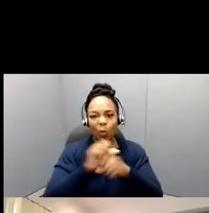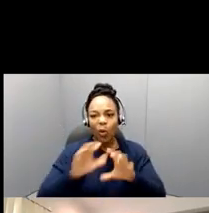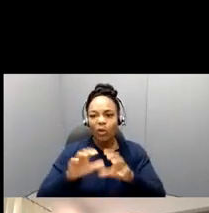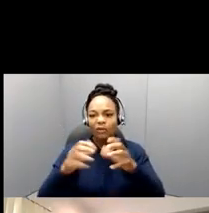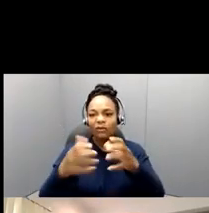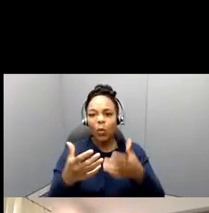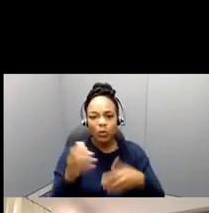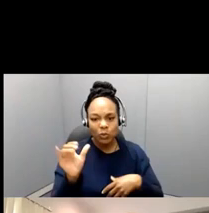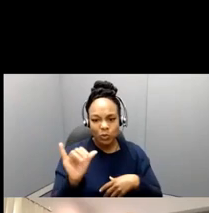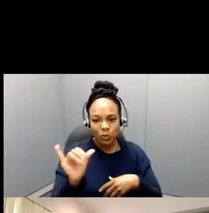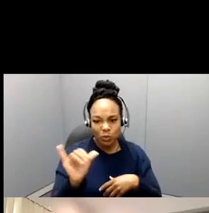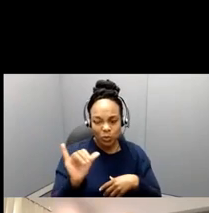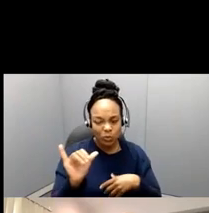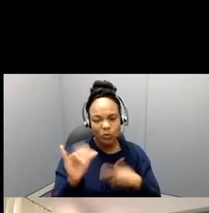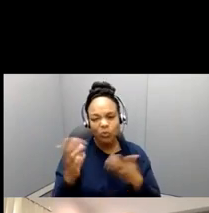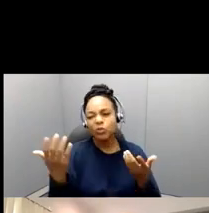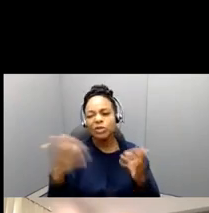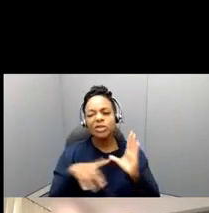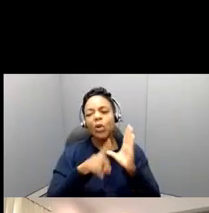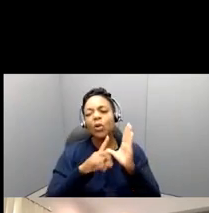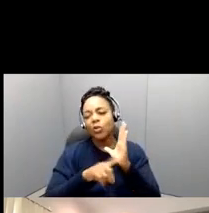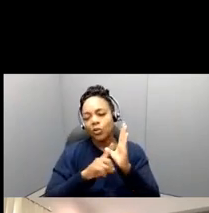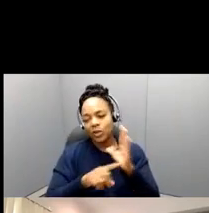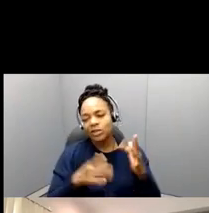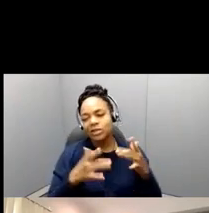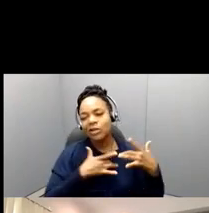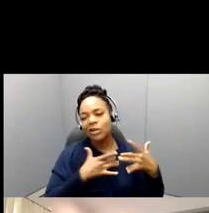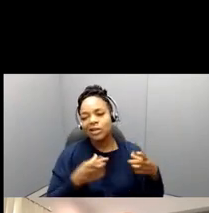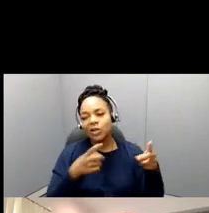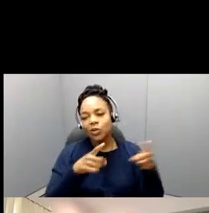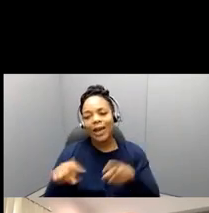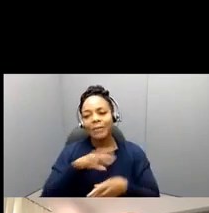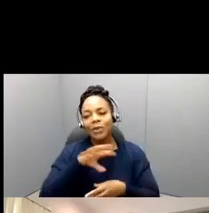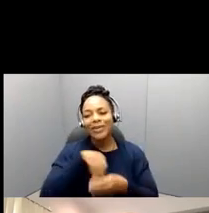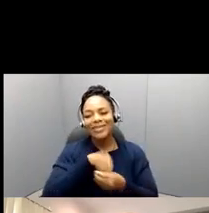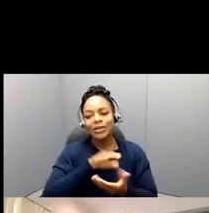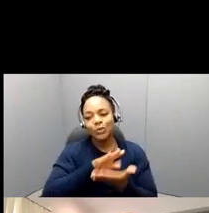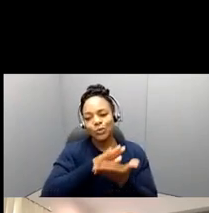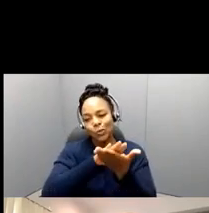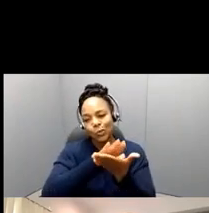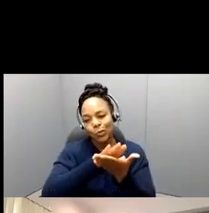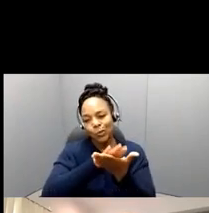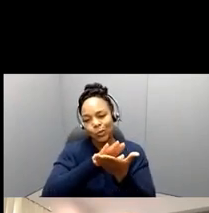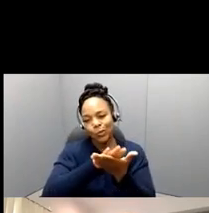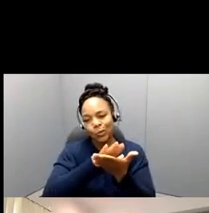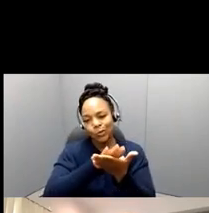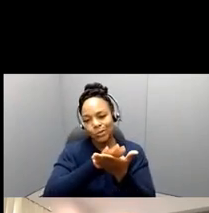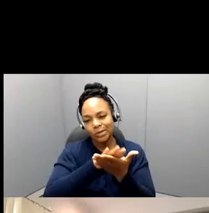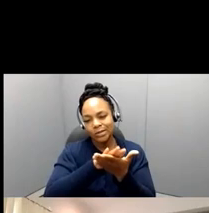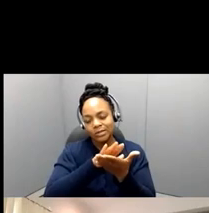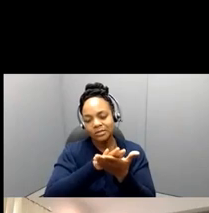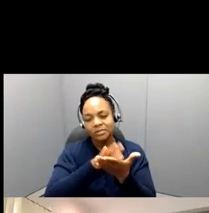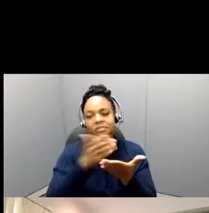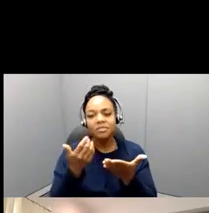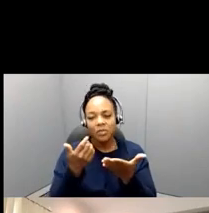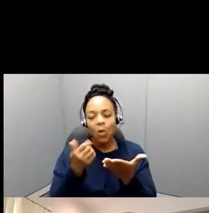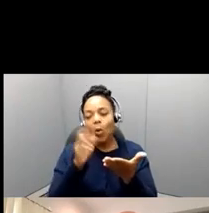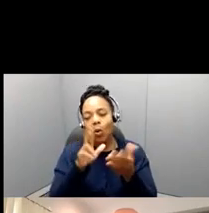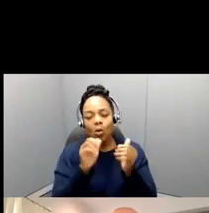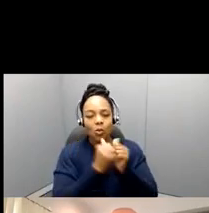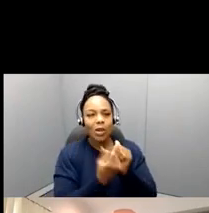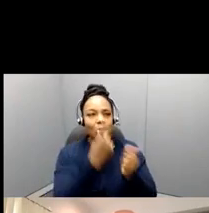will be based in schools or, or, or within a schooling context. Uh, we do always